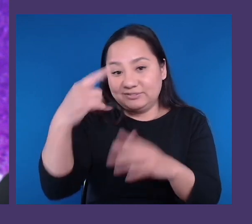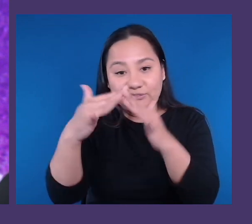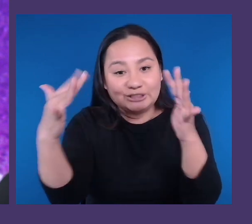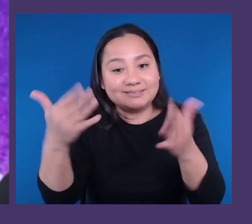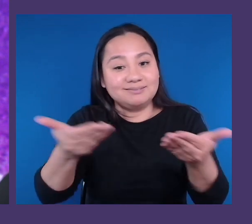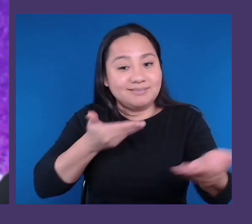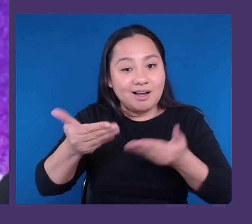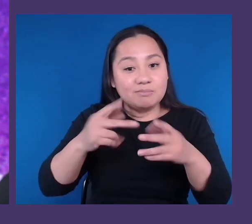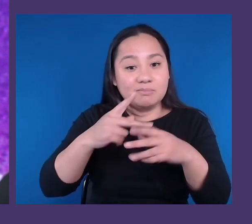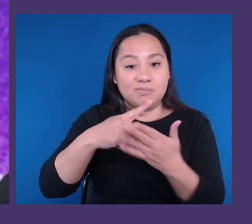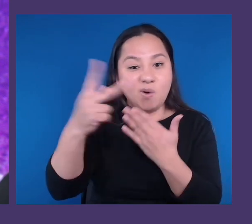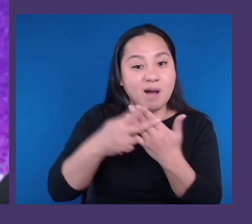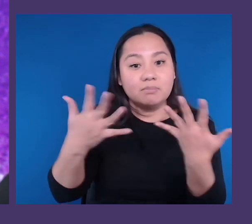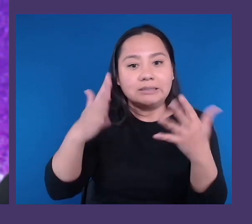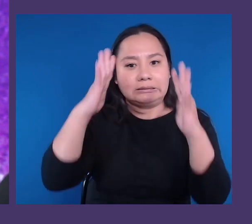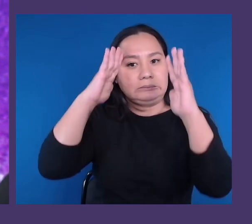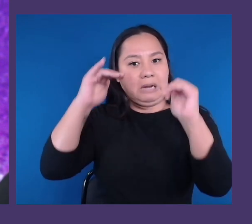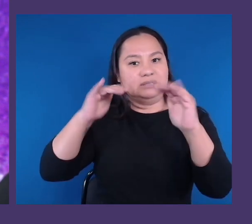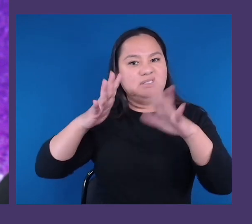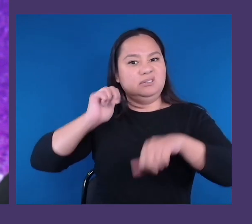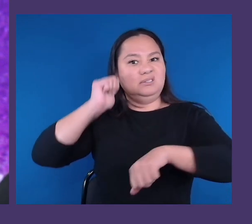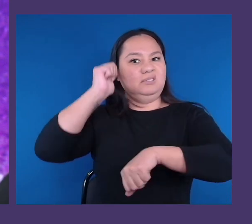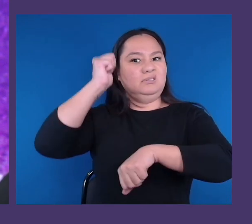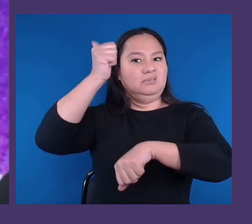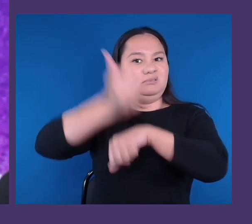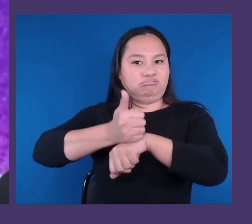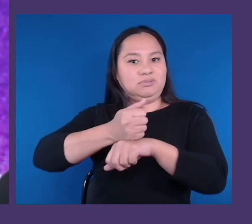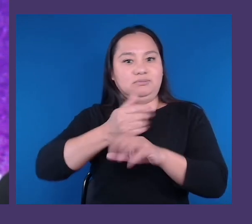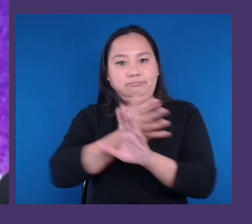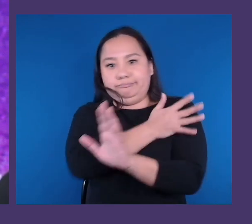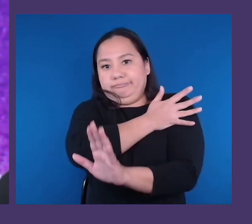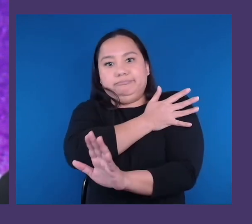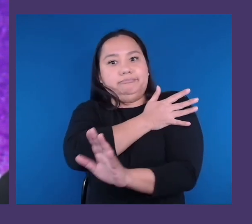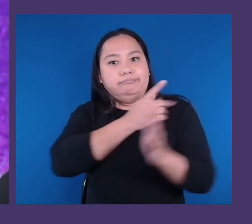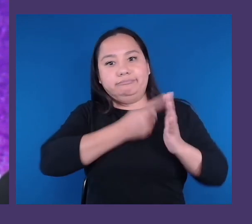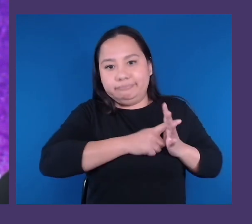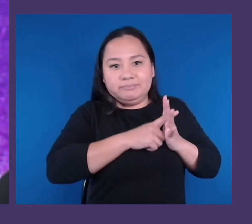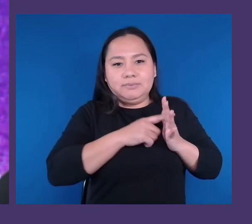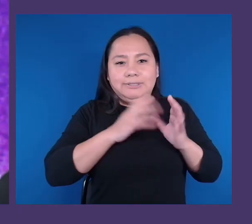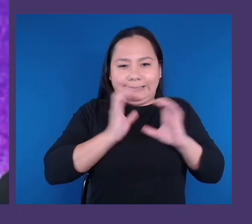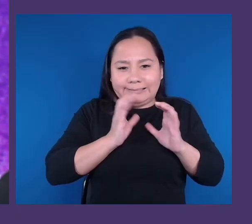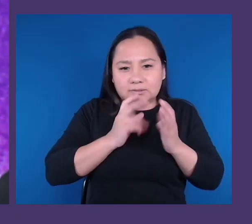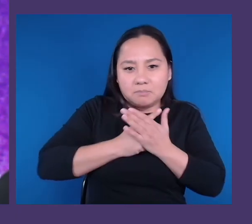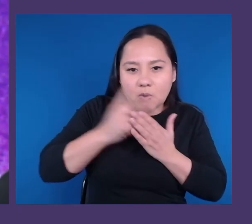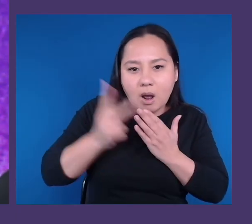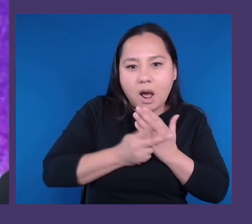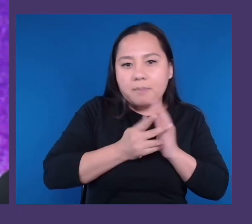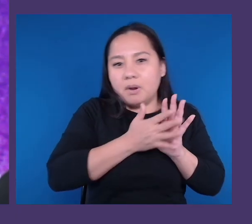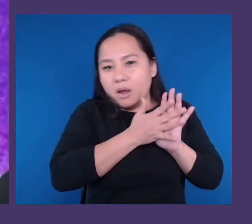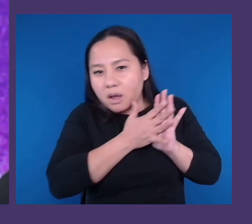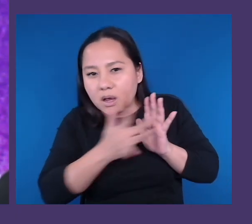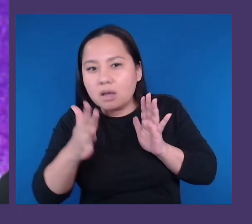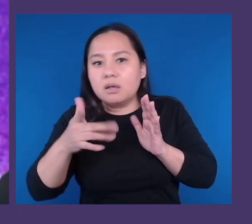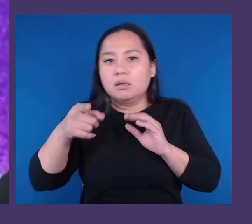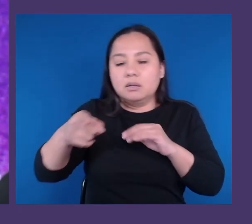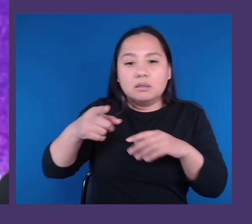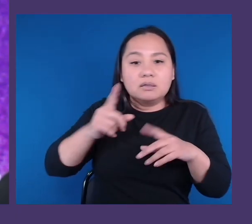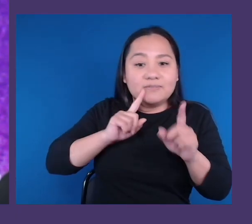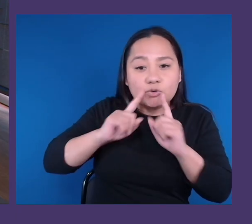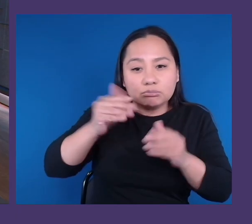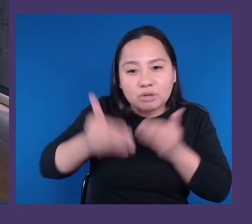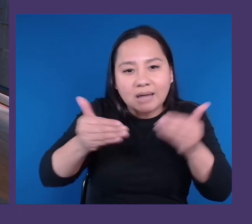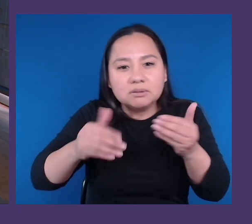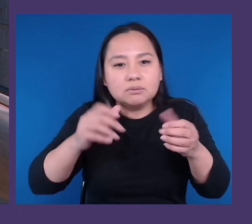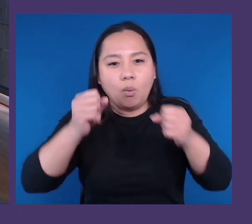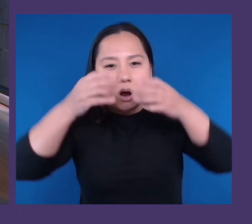really focus on answering the question at hand and showing off my skills, rather than navigating that situation for the first time. Yeah, that's